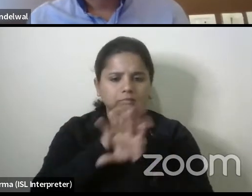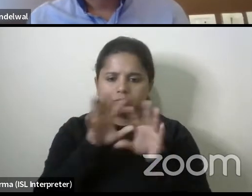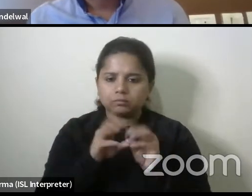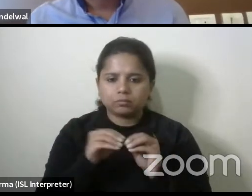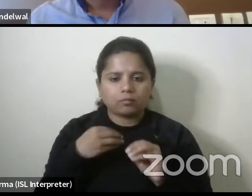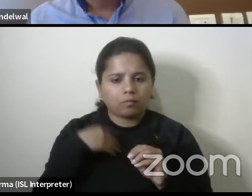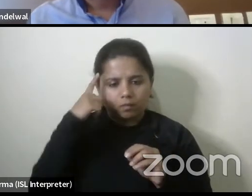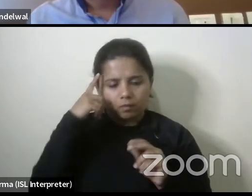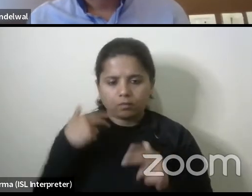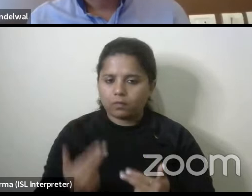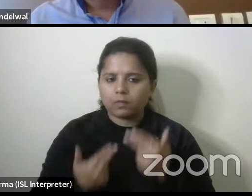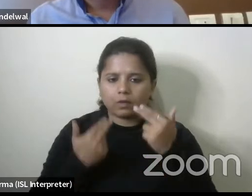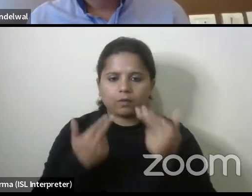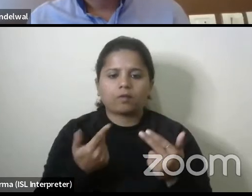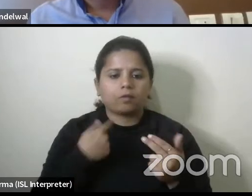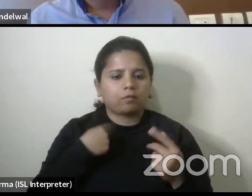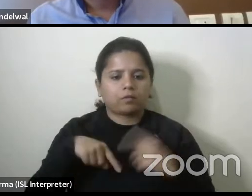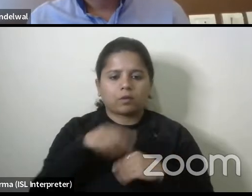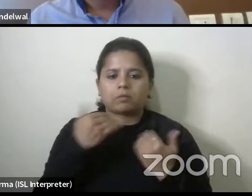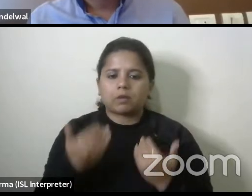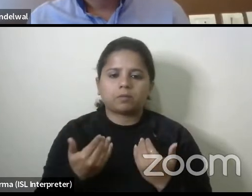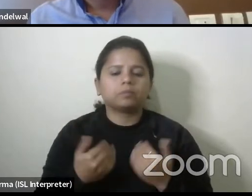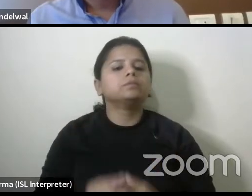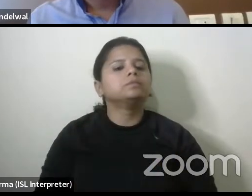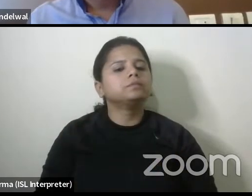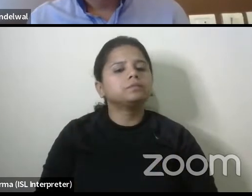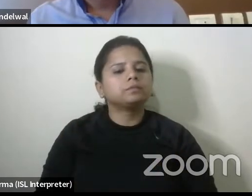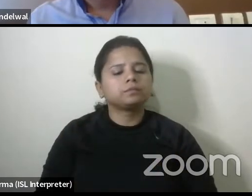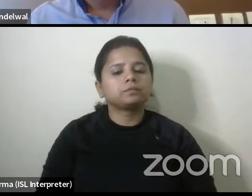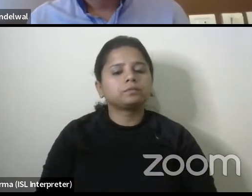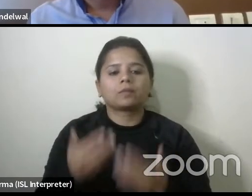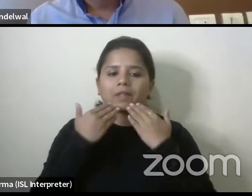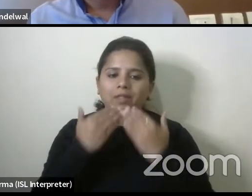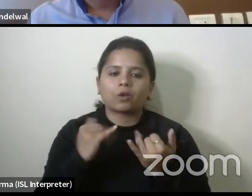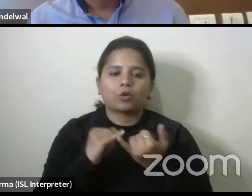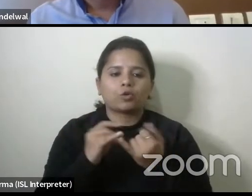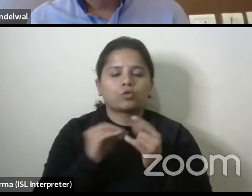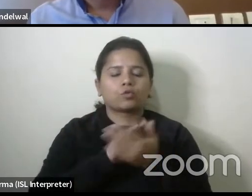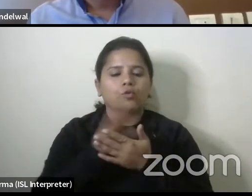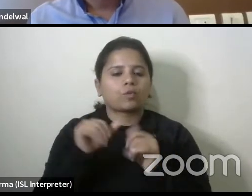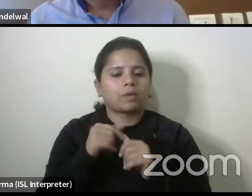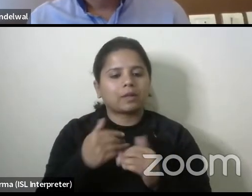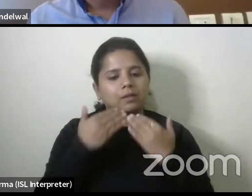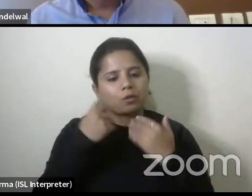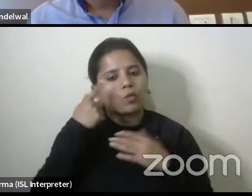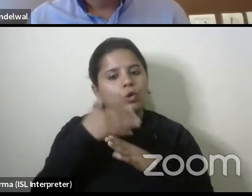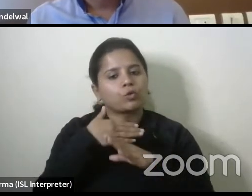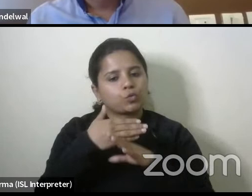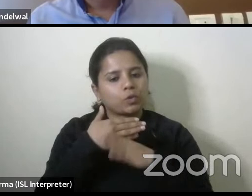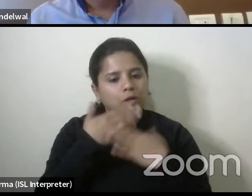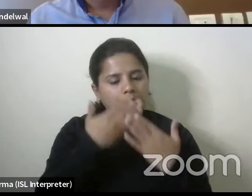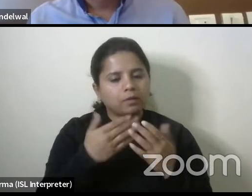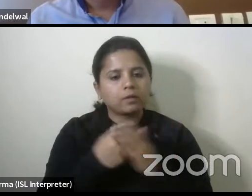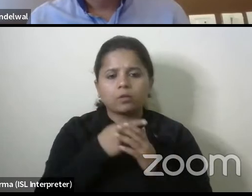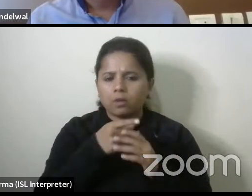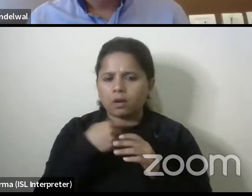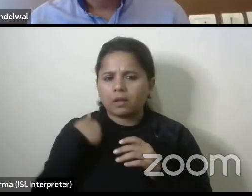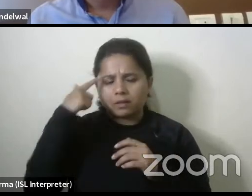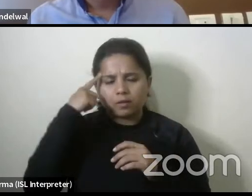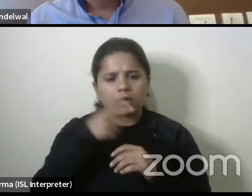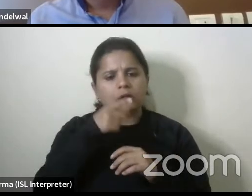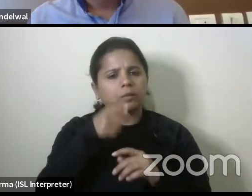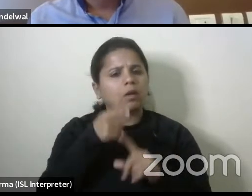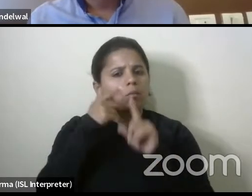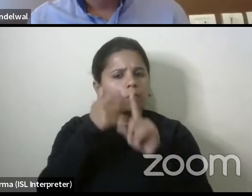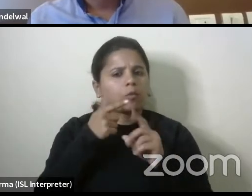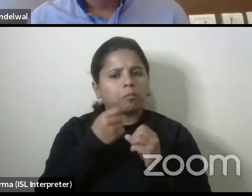from from me from this side um thank you thank you for sharing that i think you also briefly touched upon